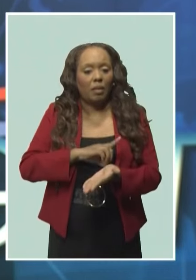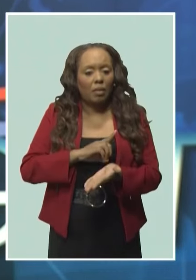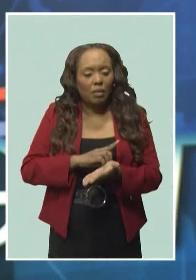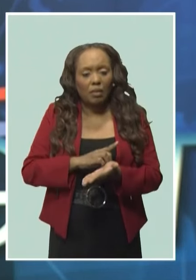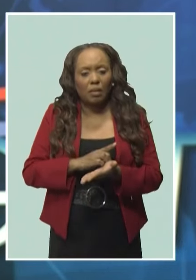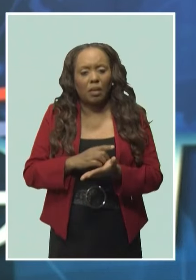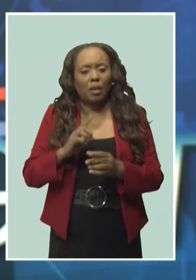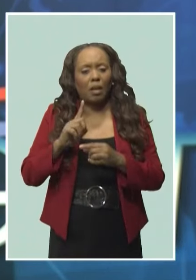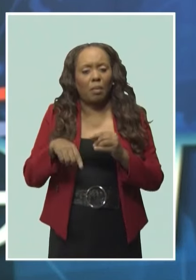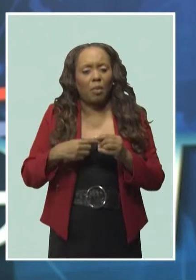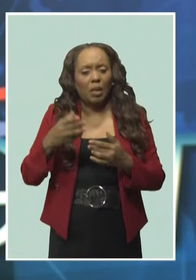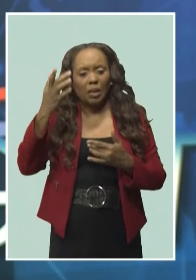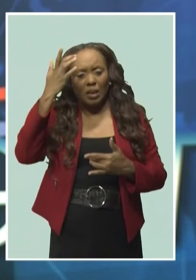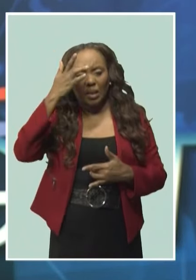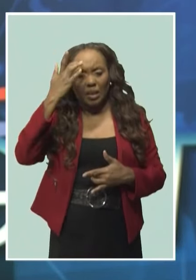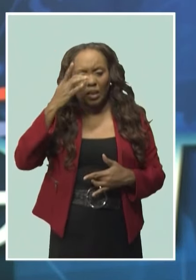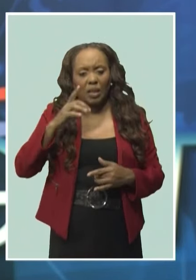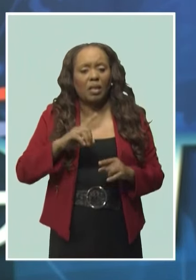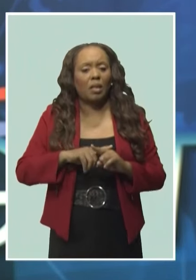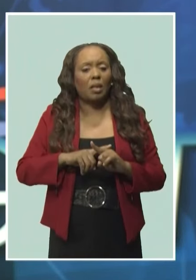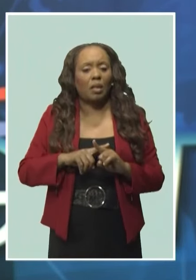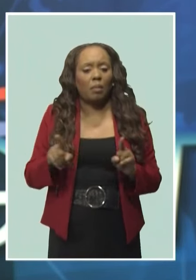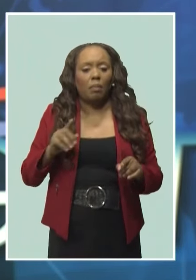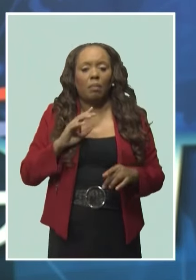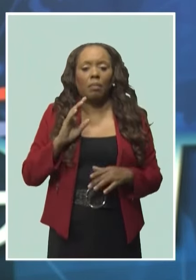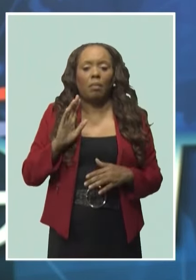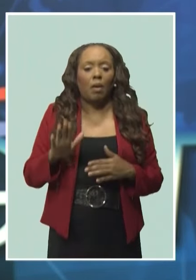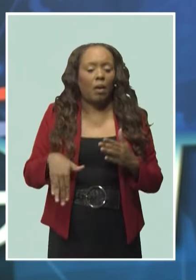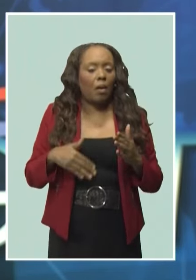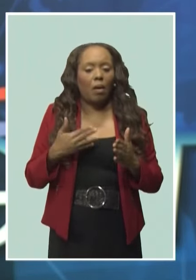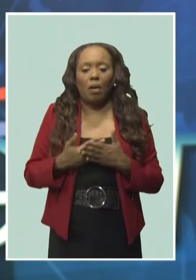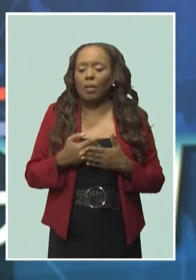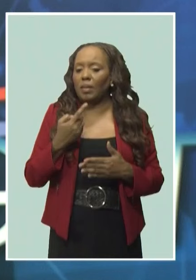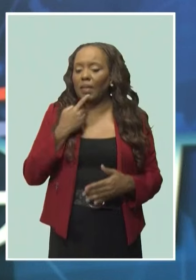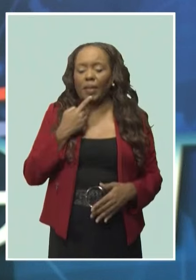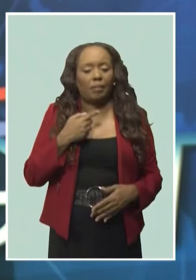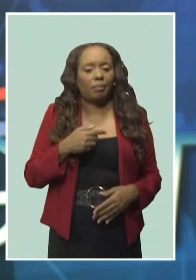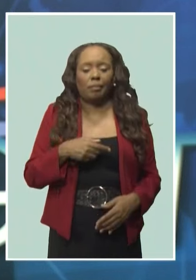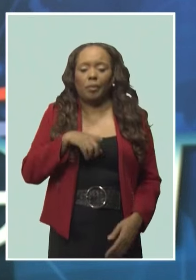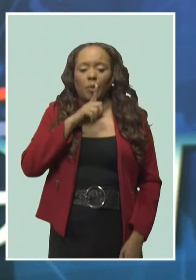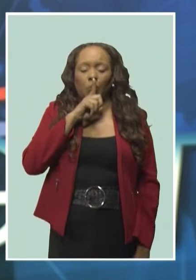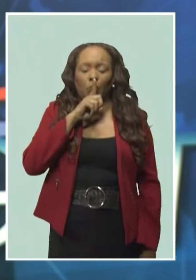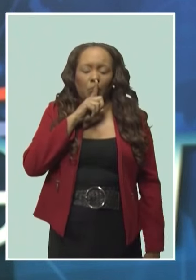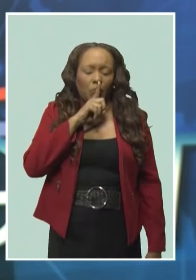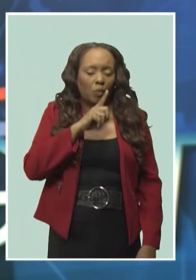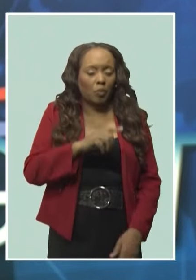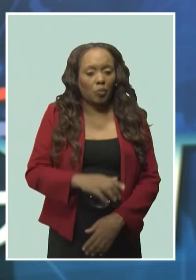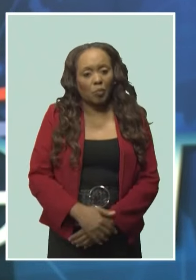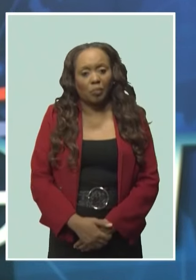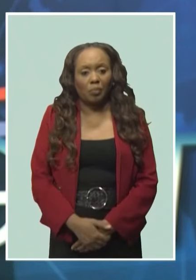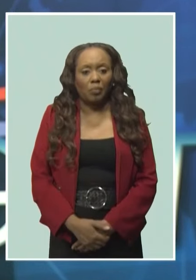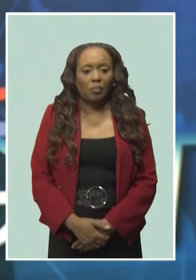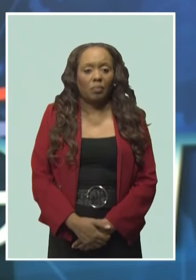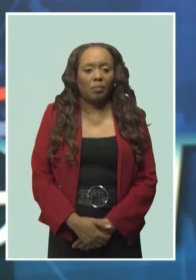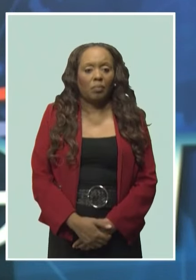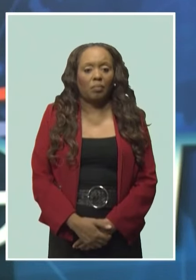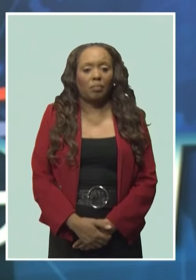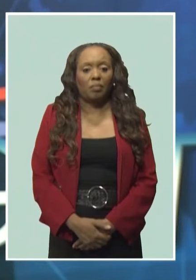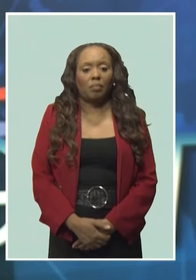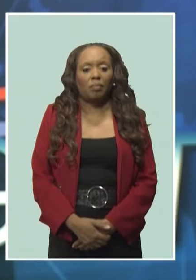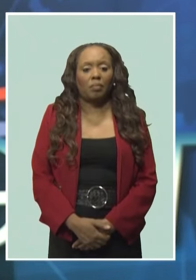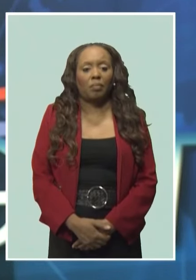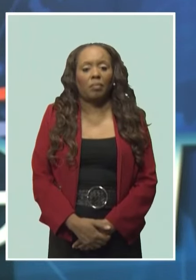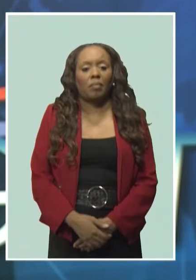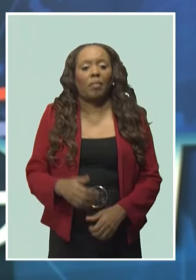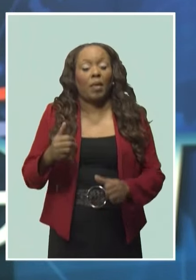to get further insight into what the illness could be, but all contacted declined comment. All systems